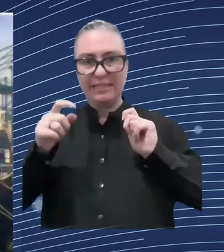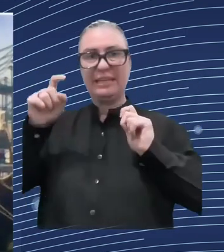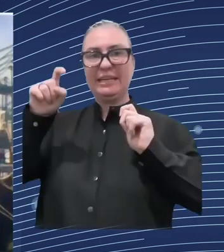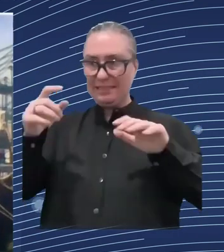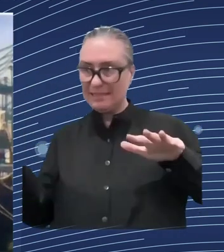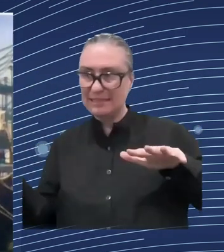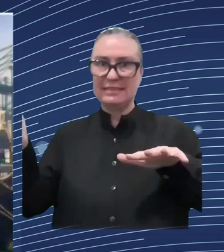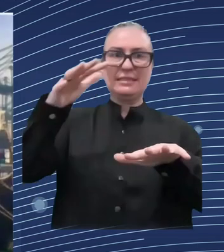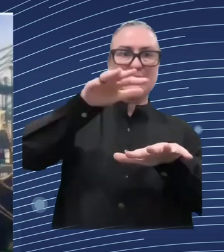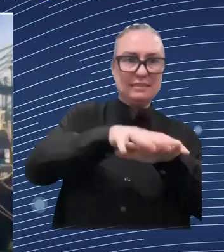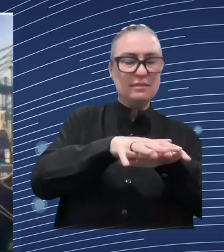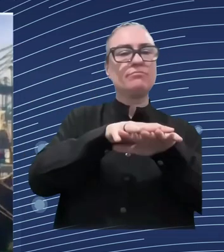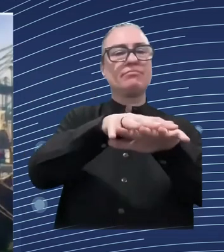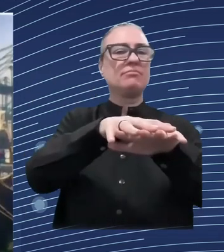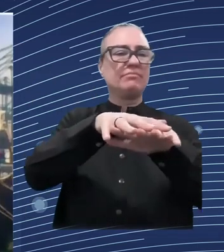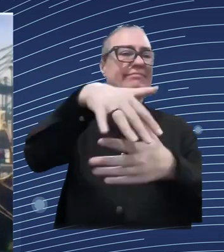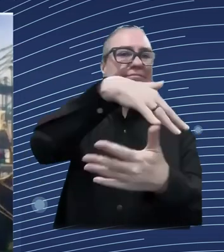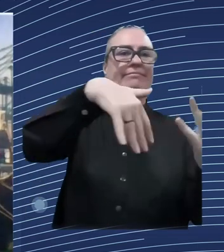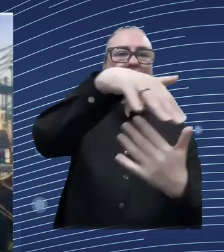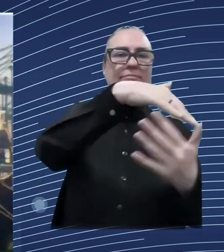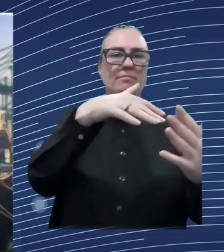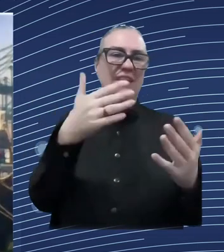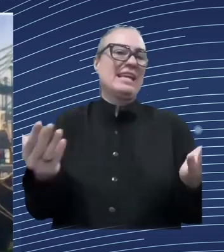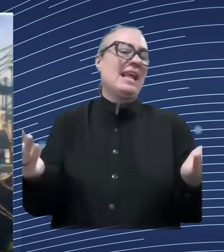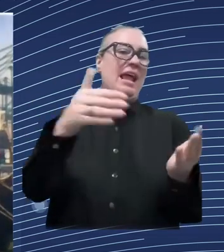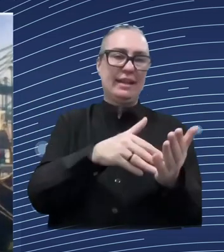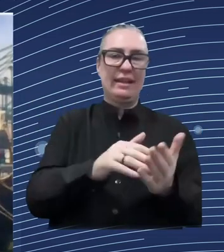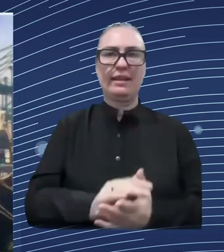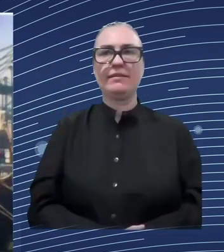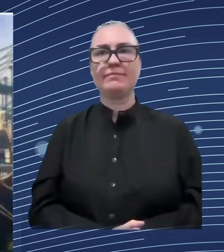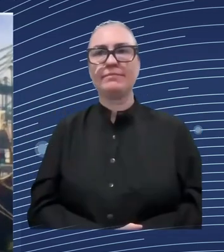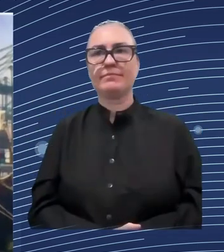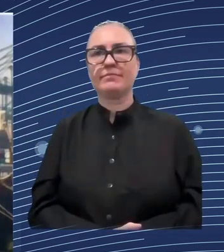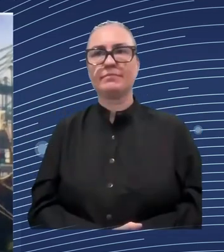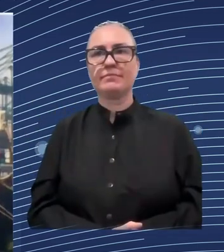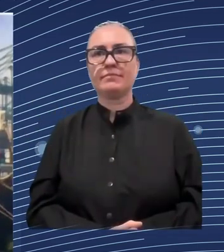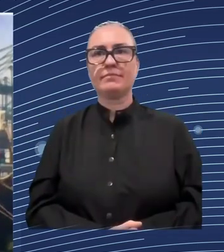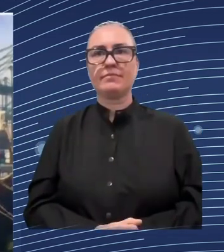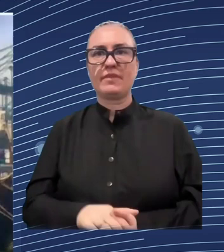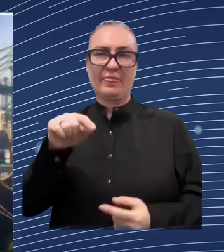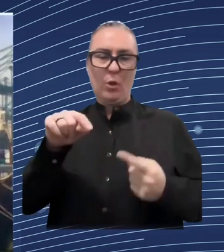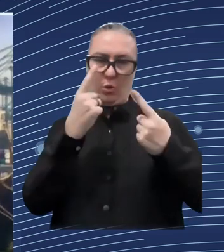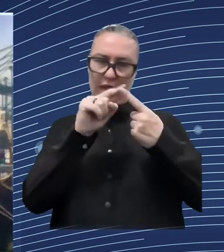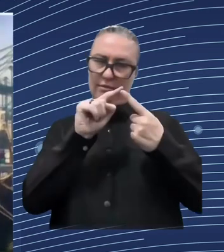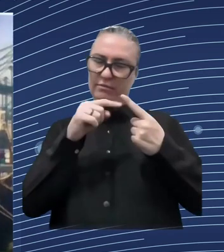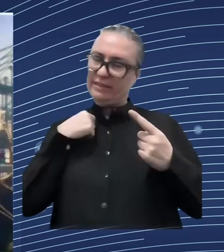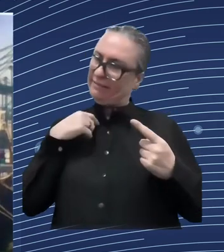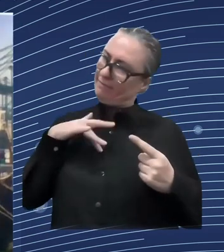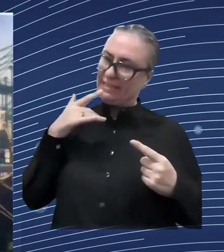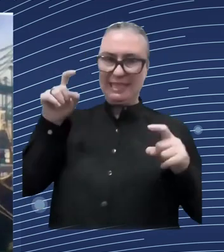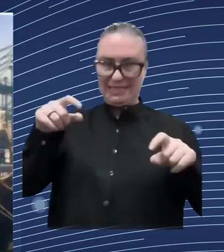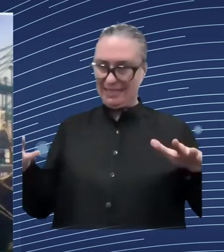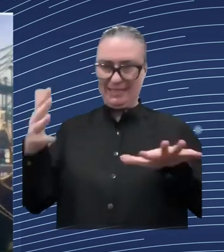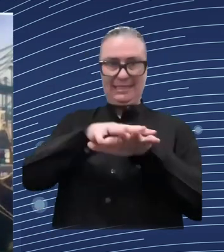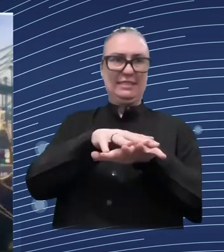incredibly strong in this area and they have a very very um well functioning uh it sector that's also from the whole